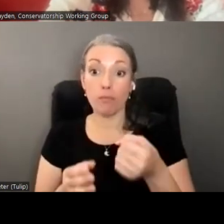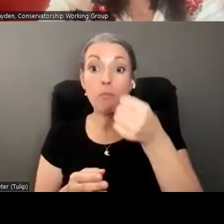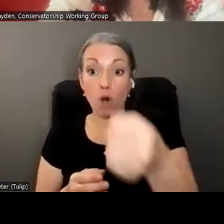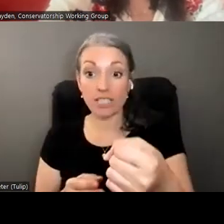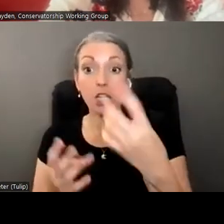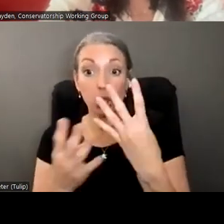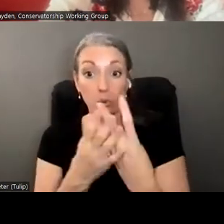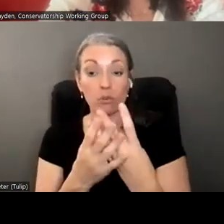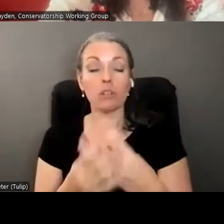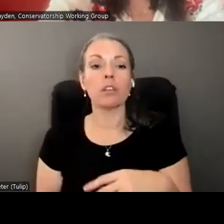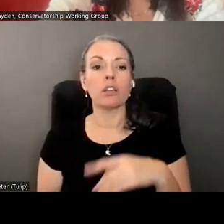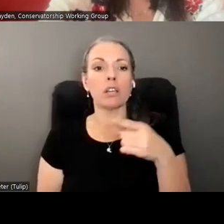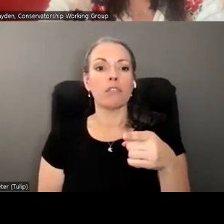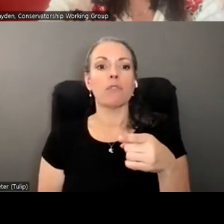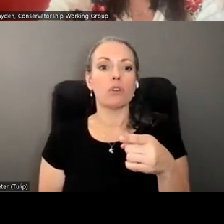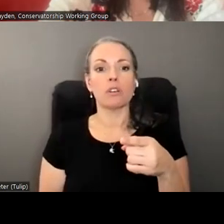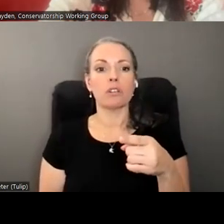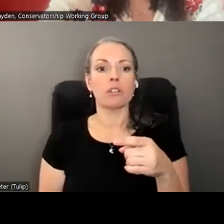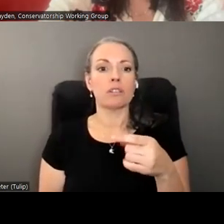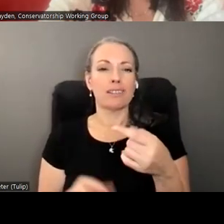consequences, despite it just being a misdemeanor.